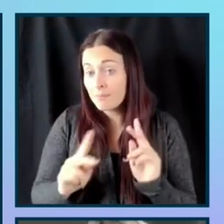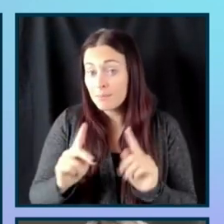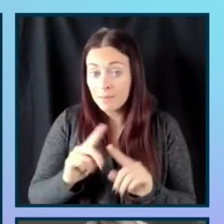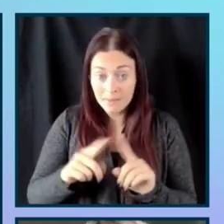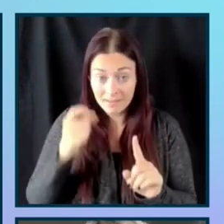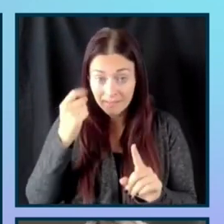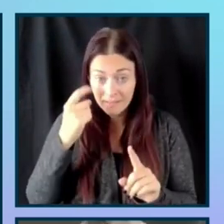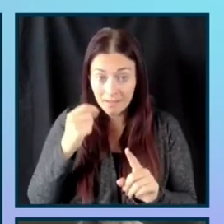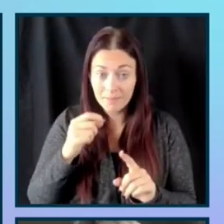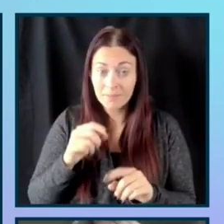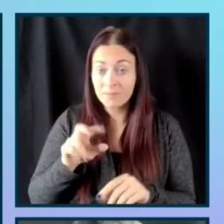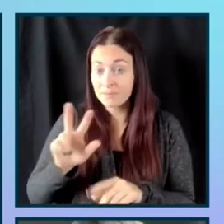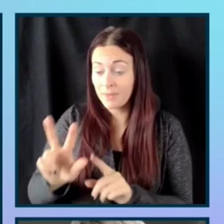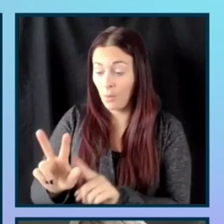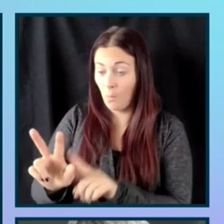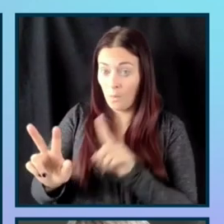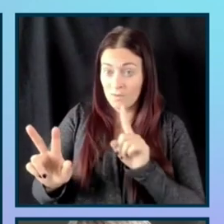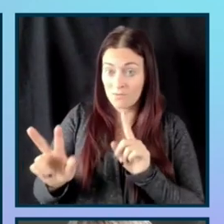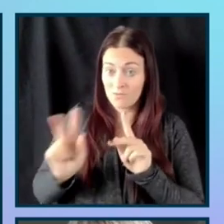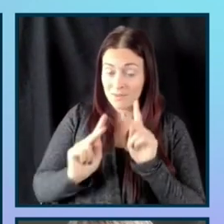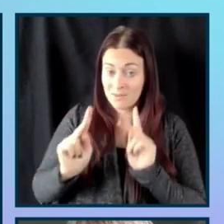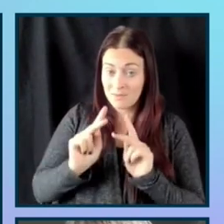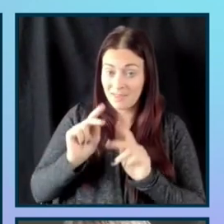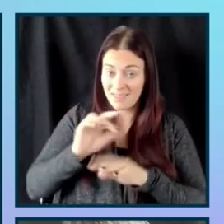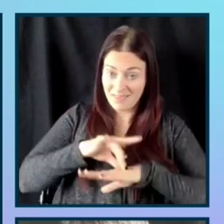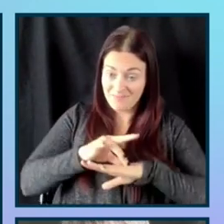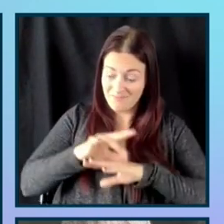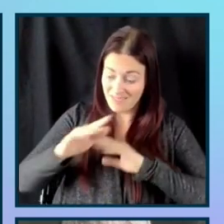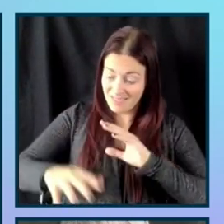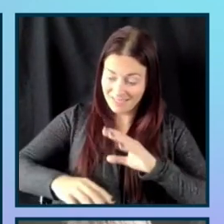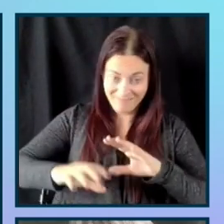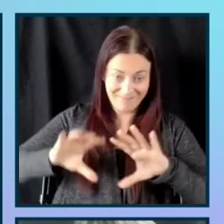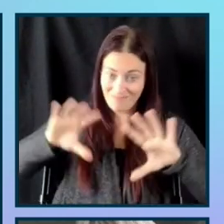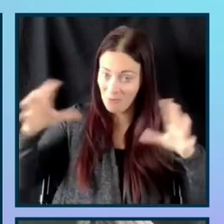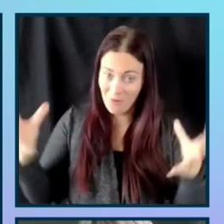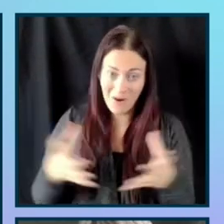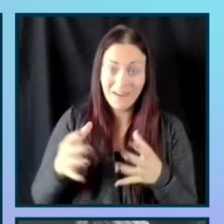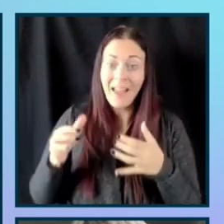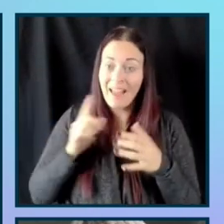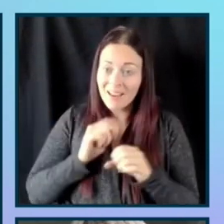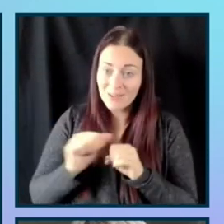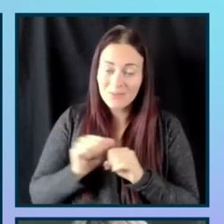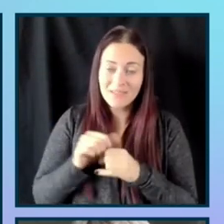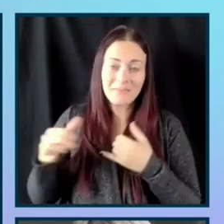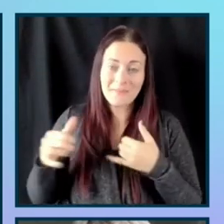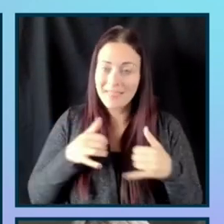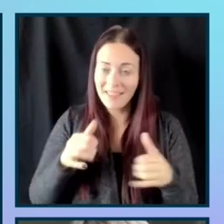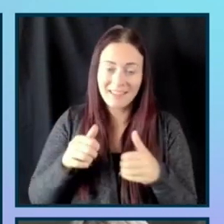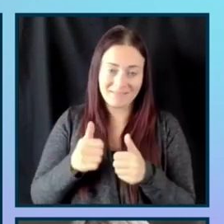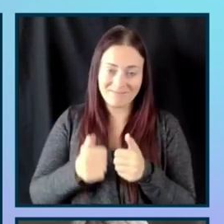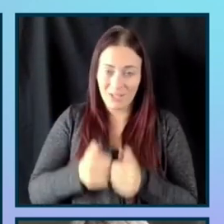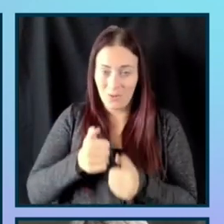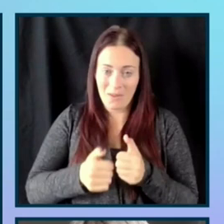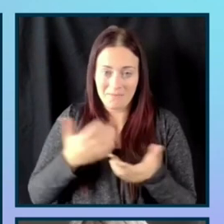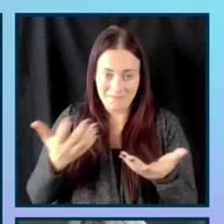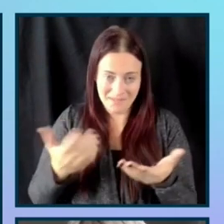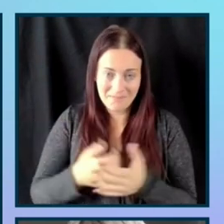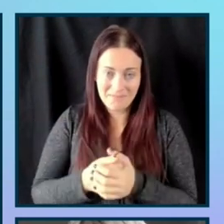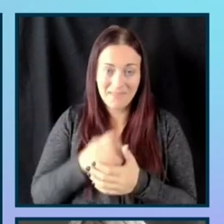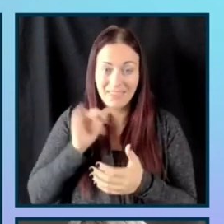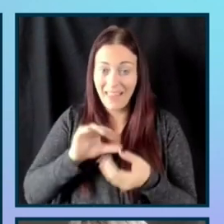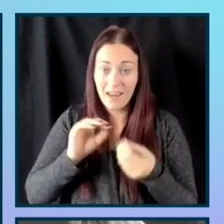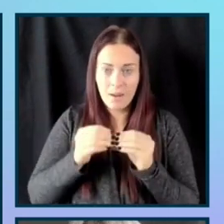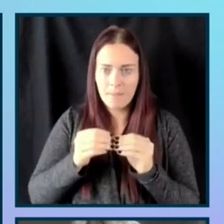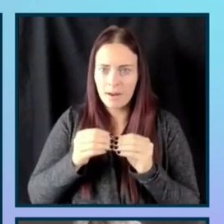three people on the planet play video games. And that number has just increased completely because